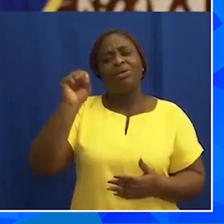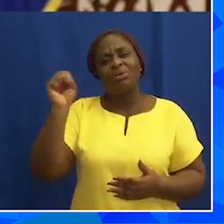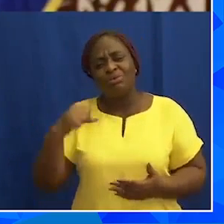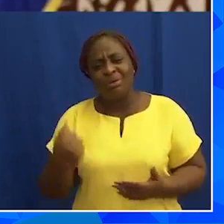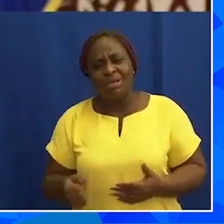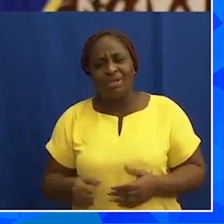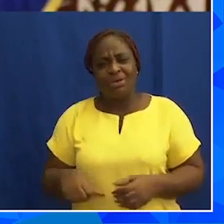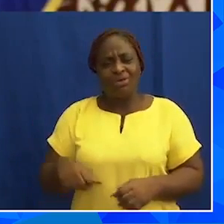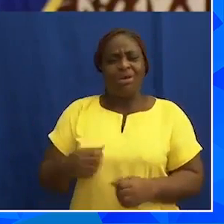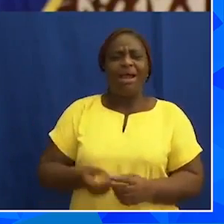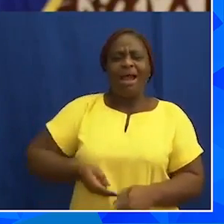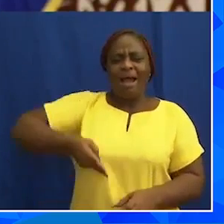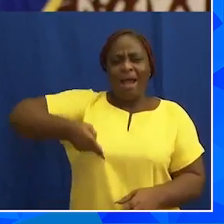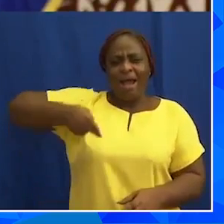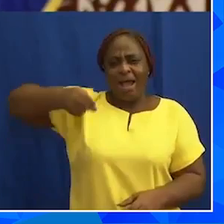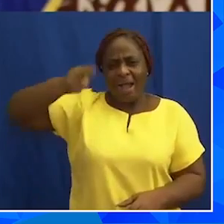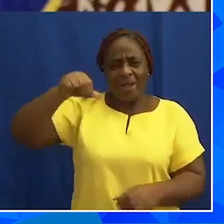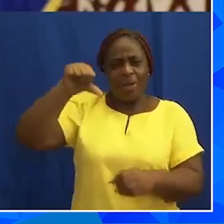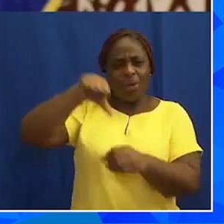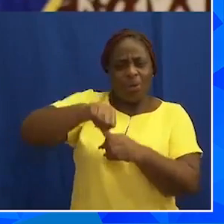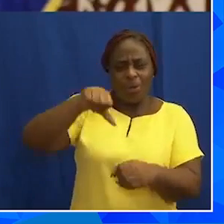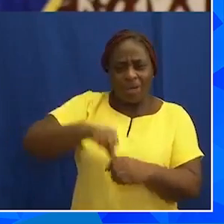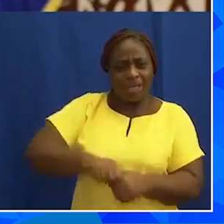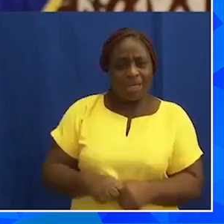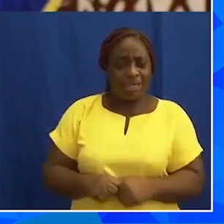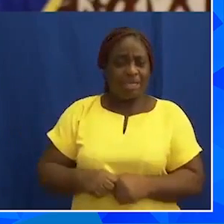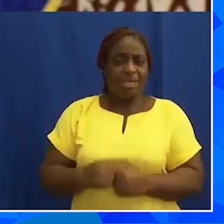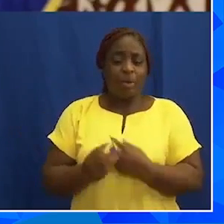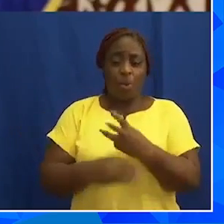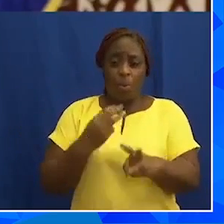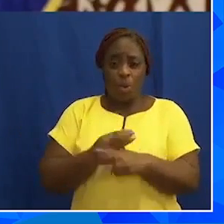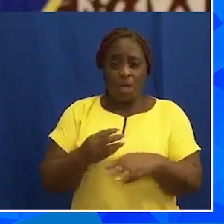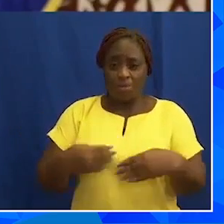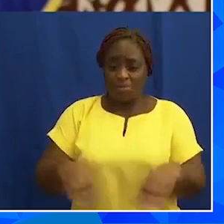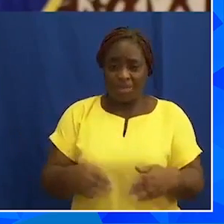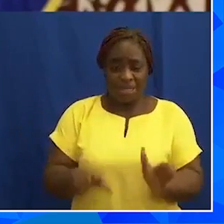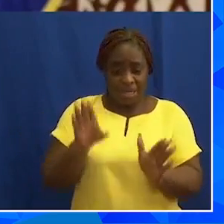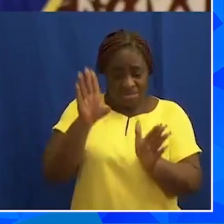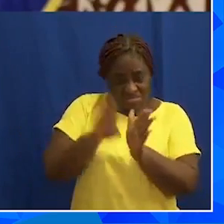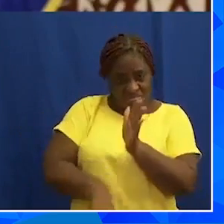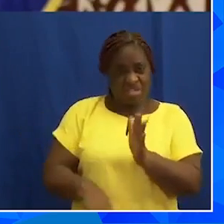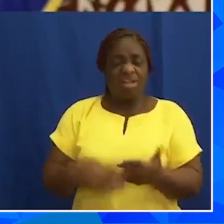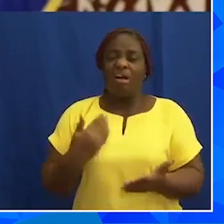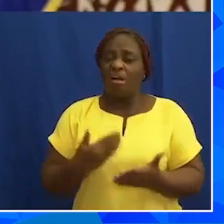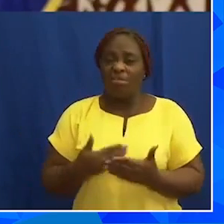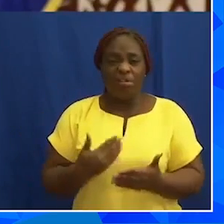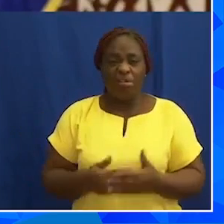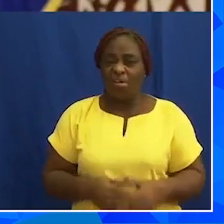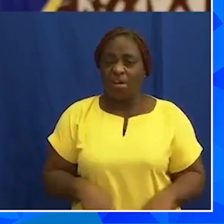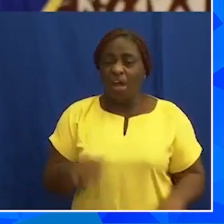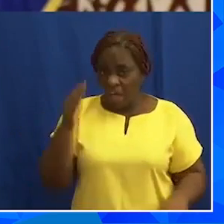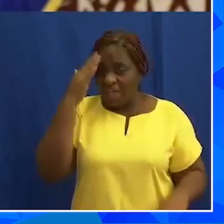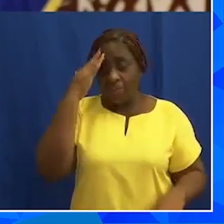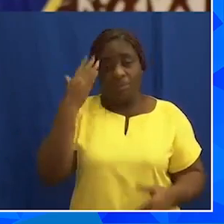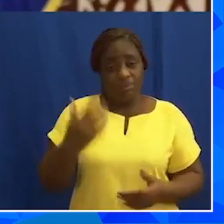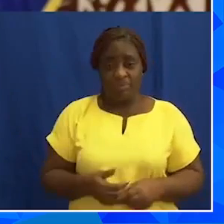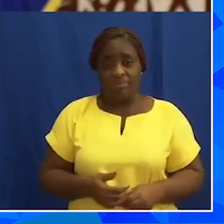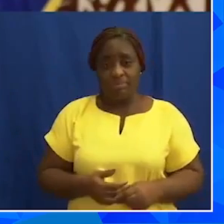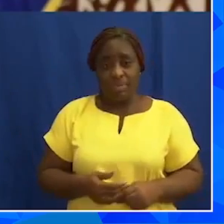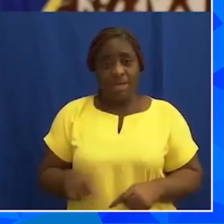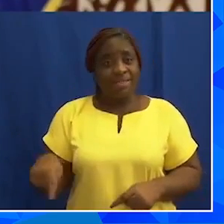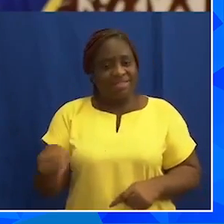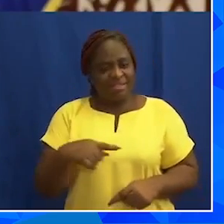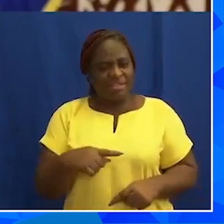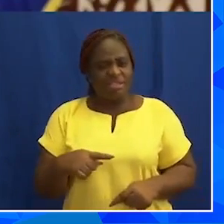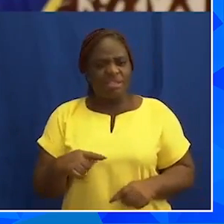high crude oil prices on the world market and our depreciated currency. I know that this